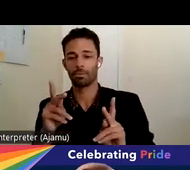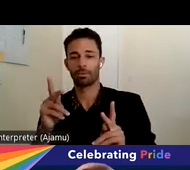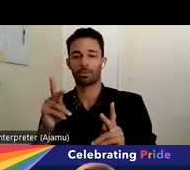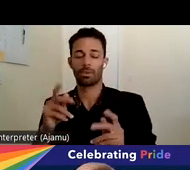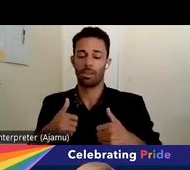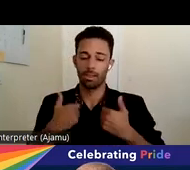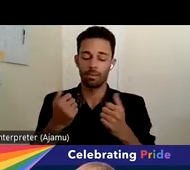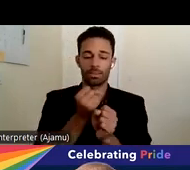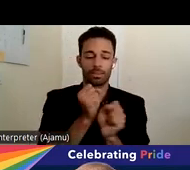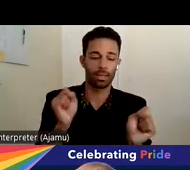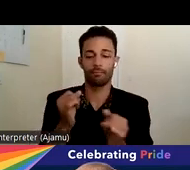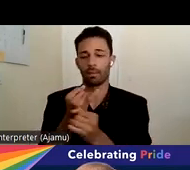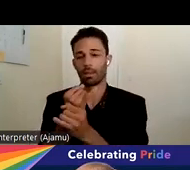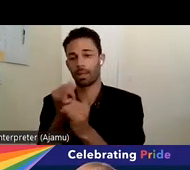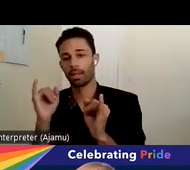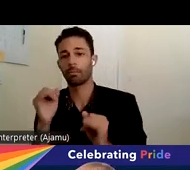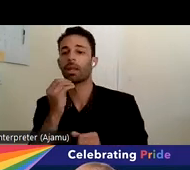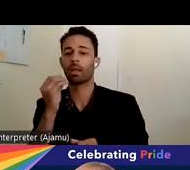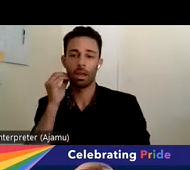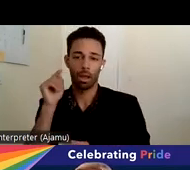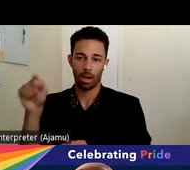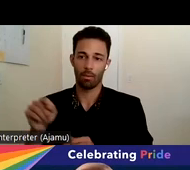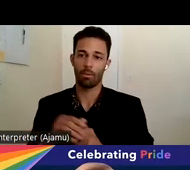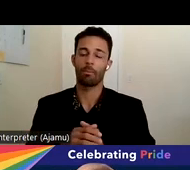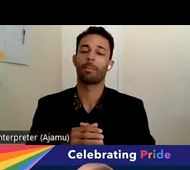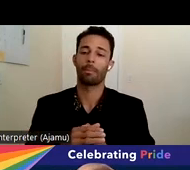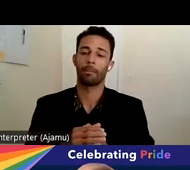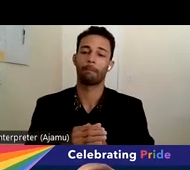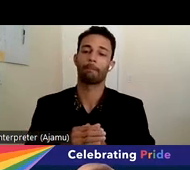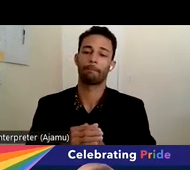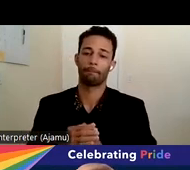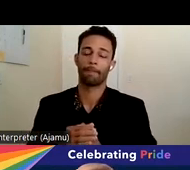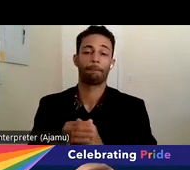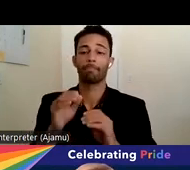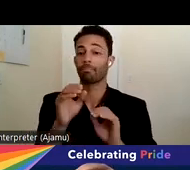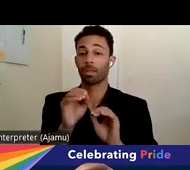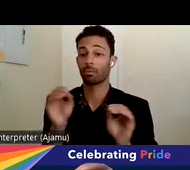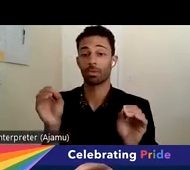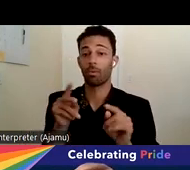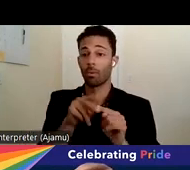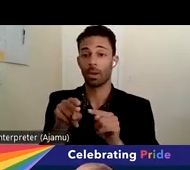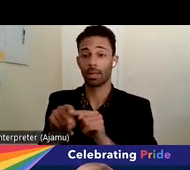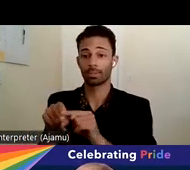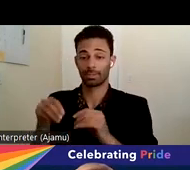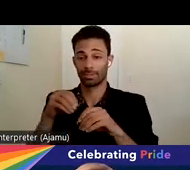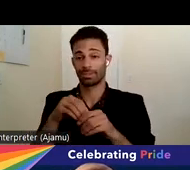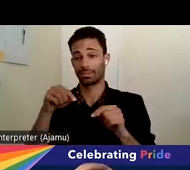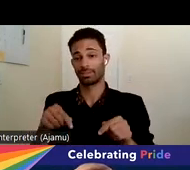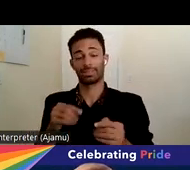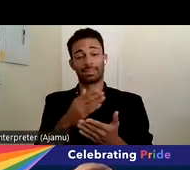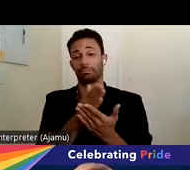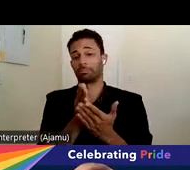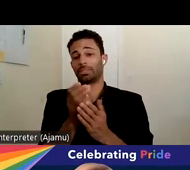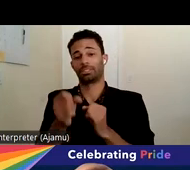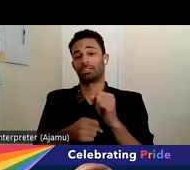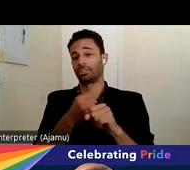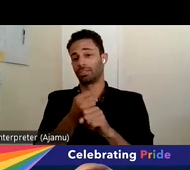independently at home. And there were no cuts in this very tight, tight budget year, and I want to thank